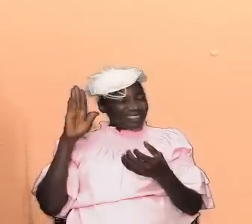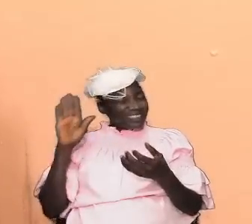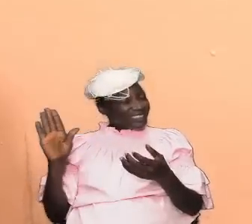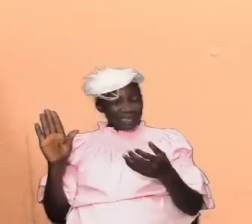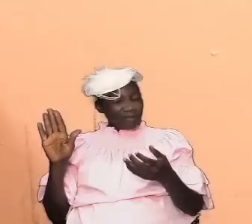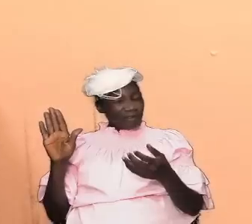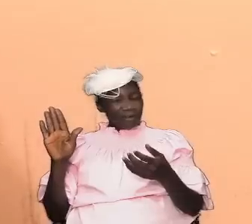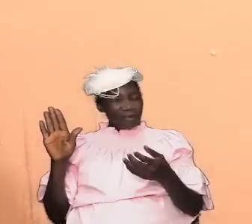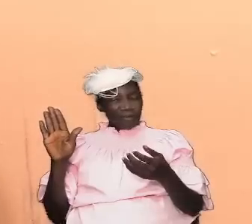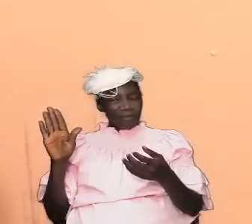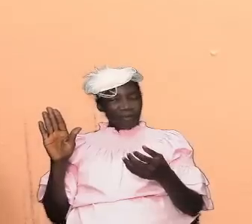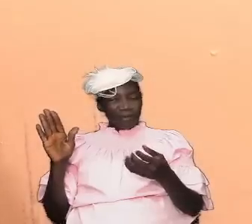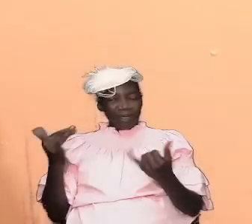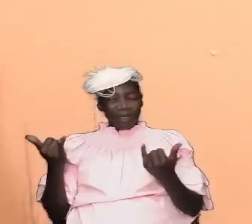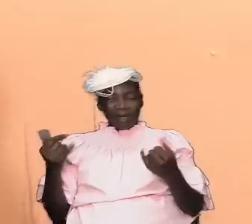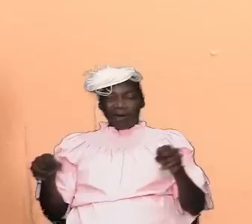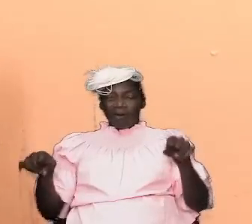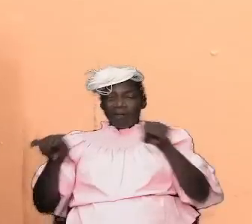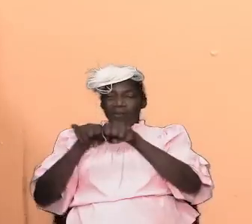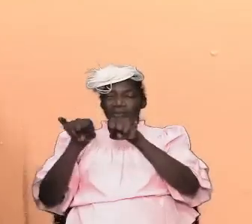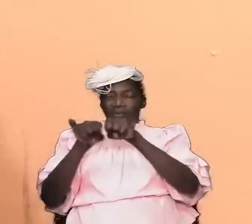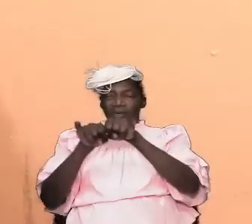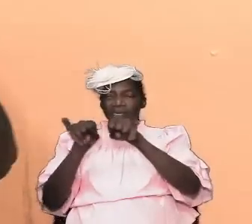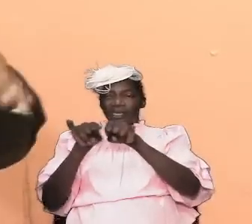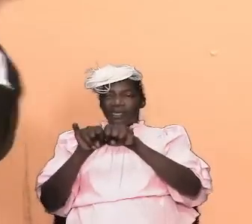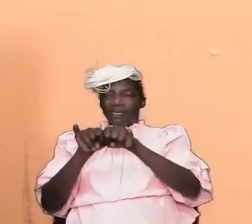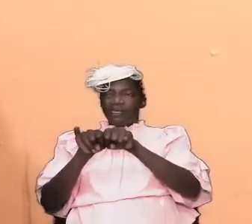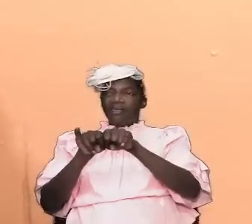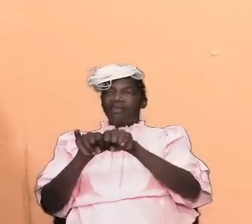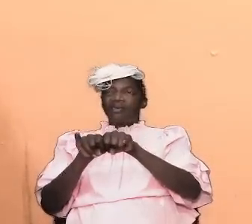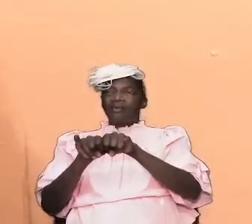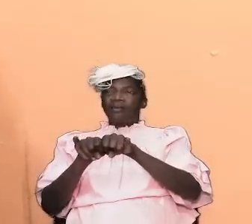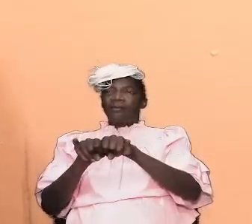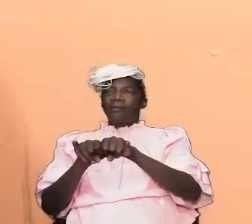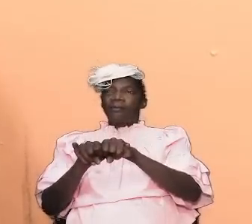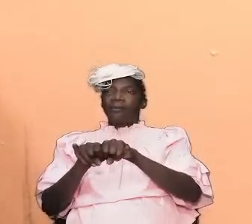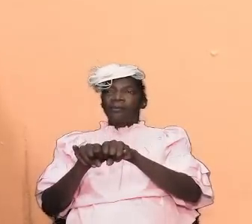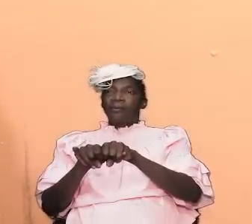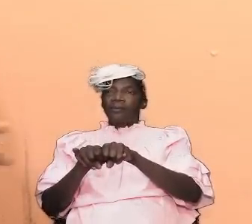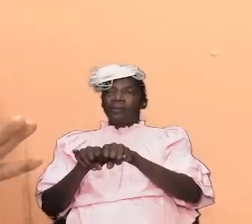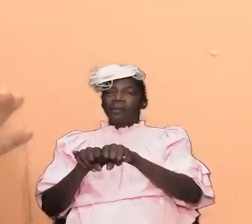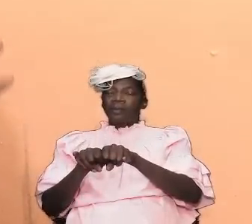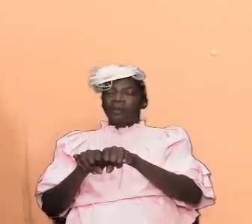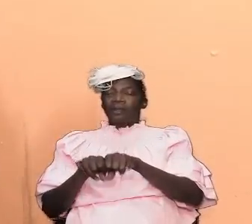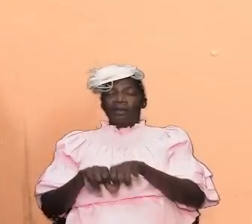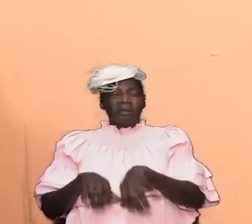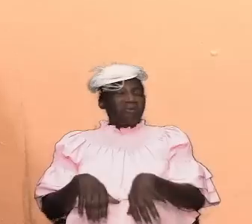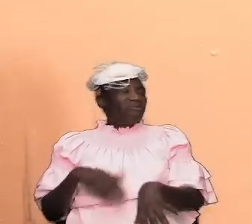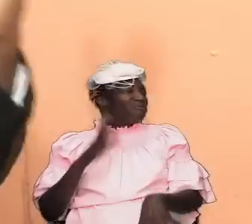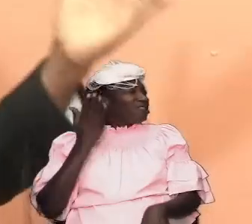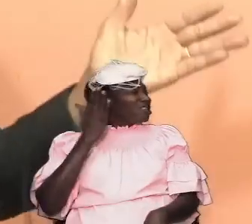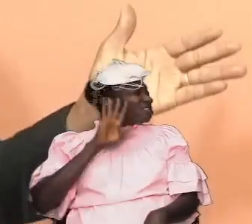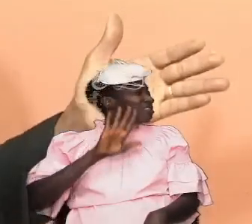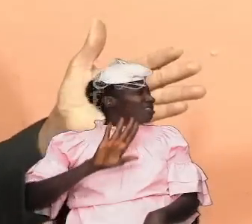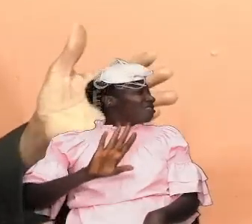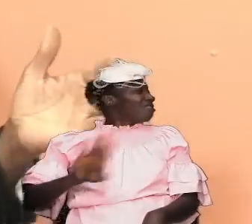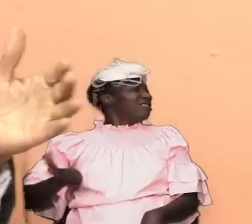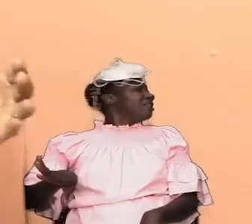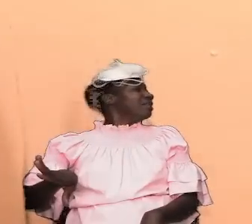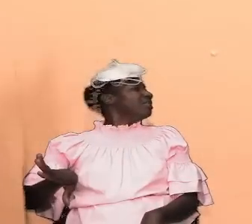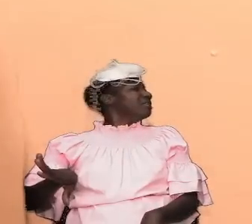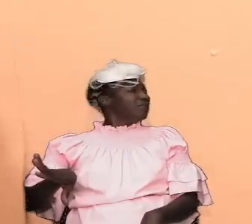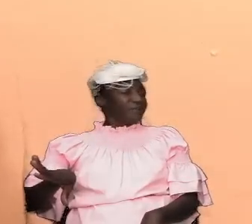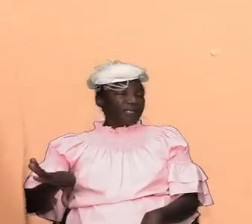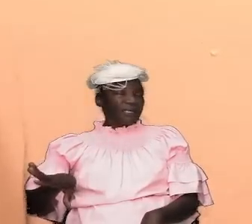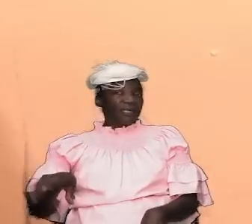how important it was in this scheme of things we trivially glassed over